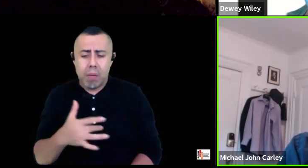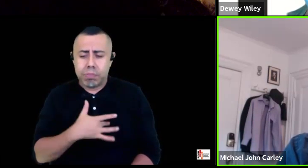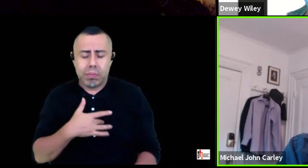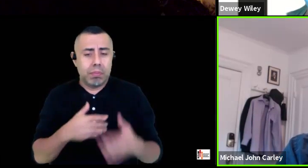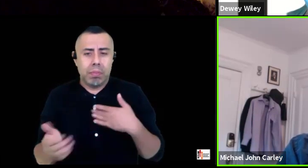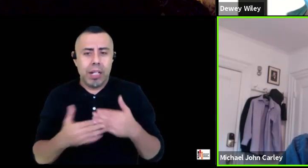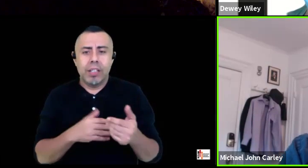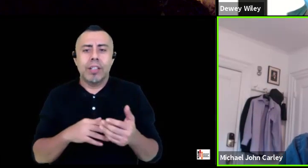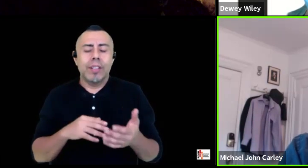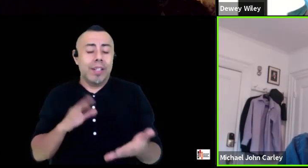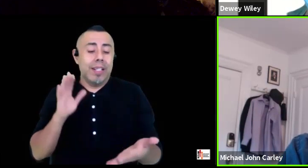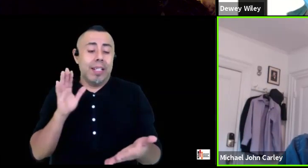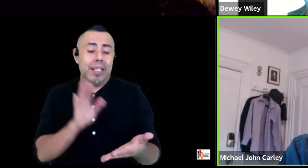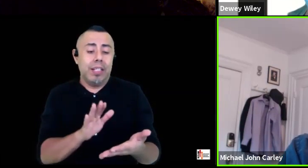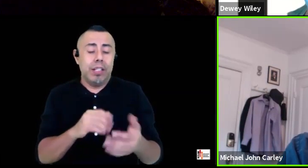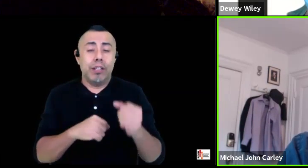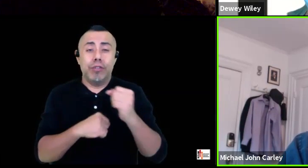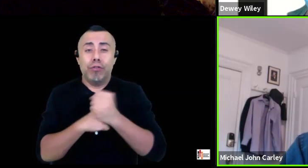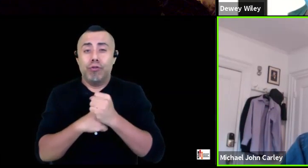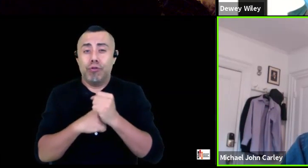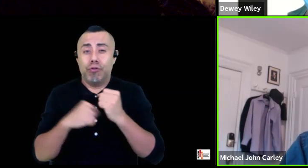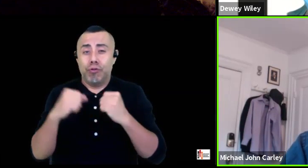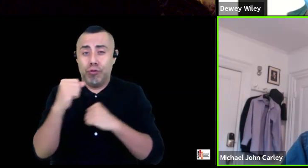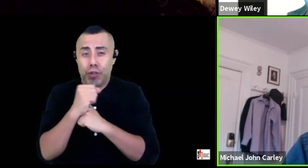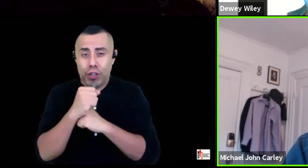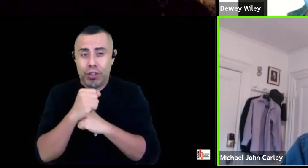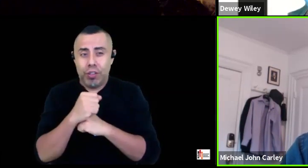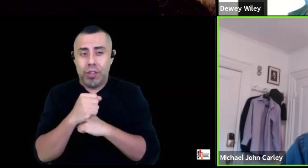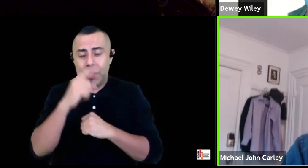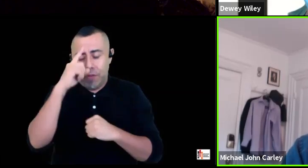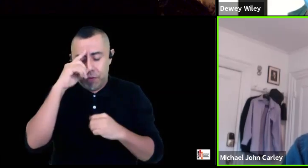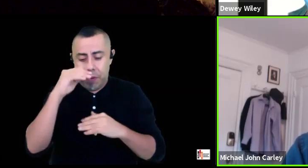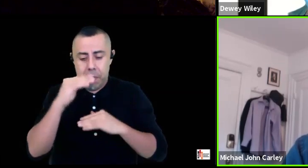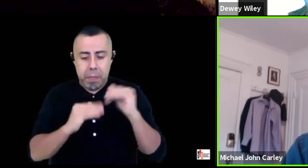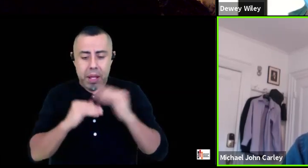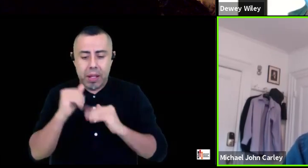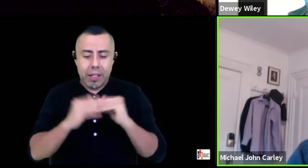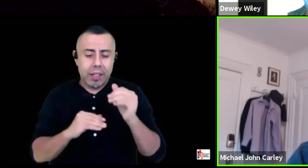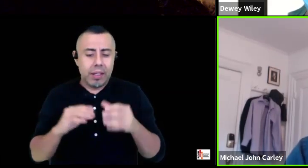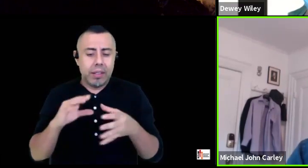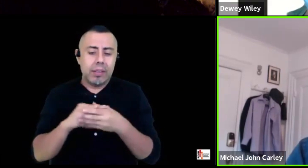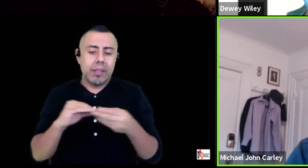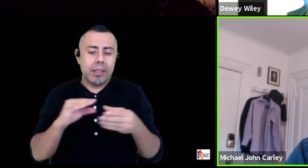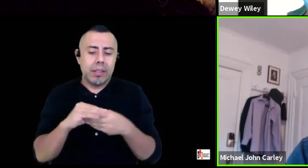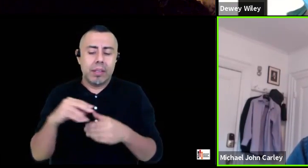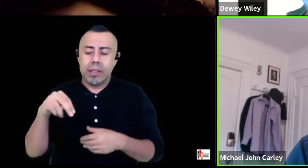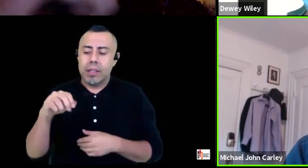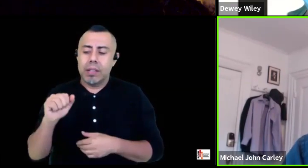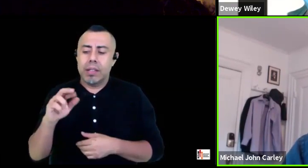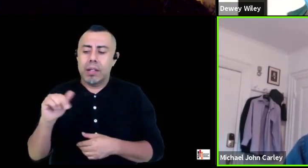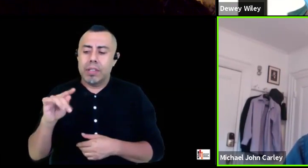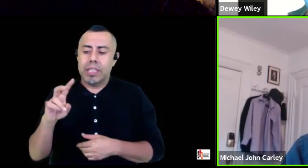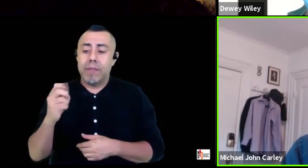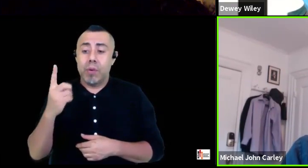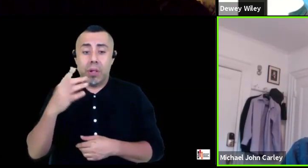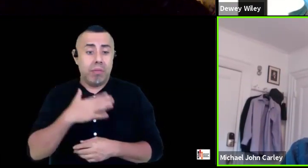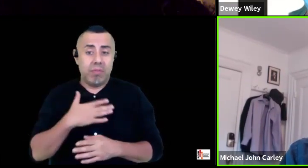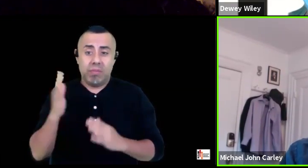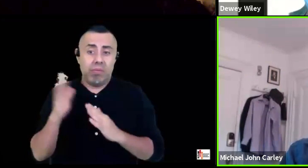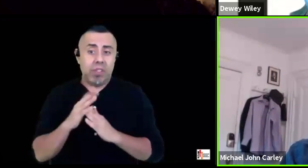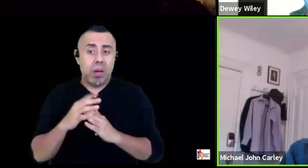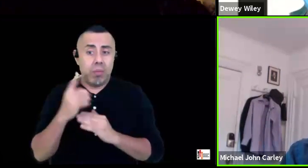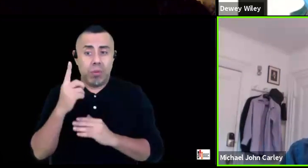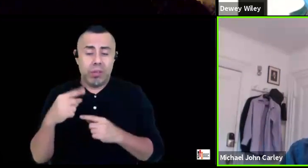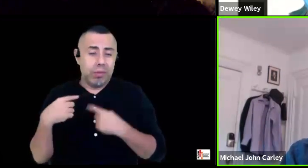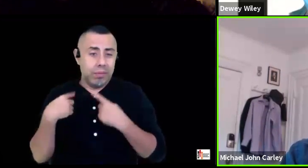structurally in terms of building a narrative it was one of the best things i've ever done and i see that now you know of all the full lengths you